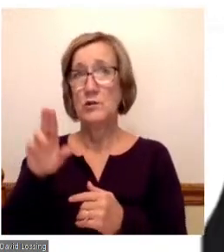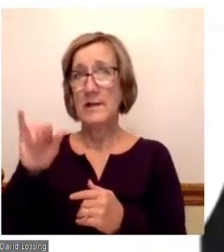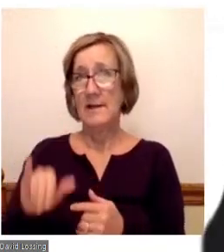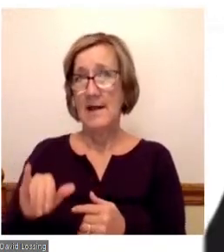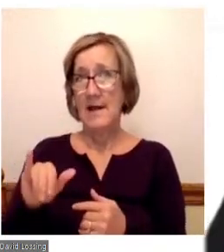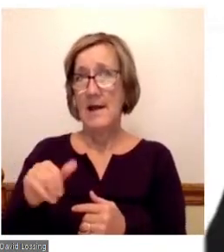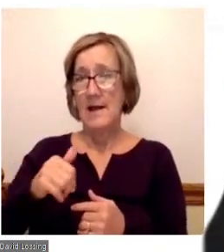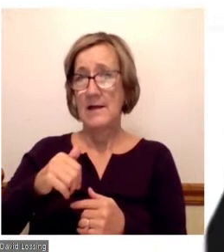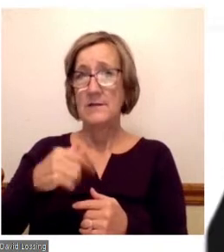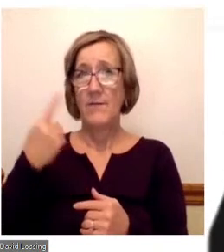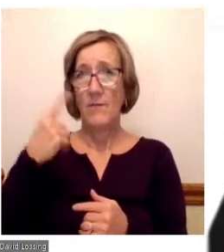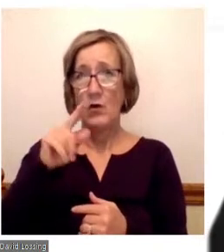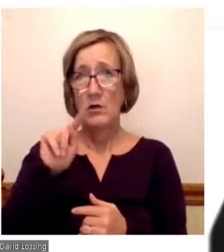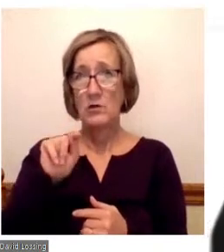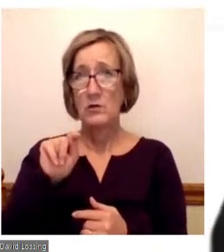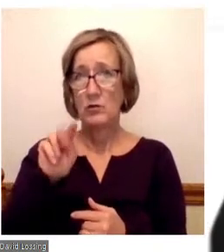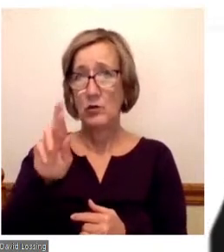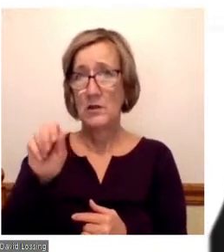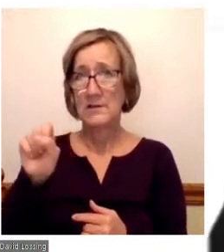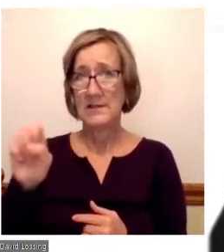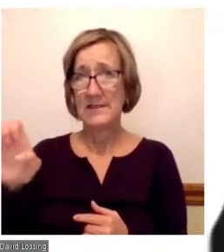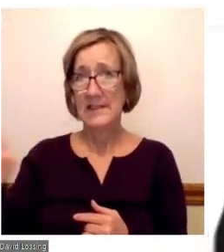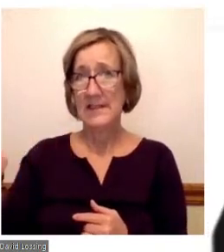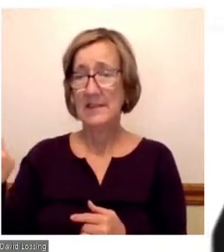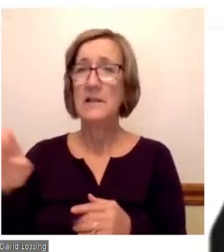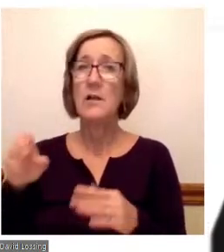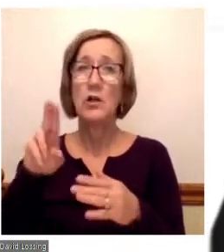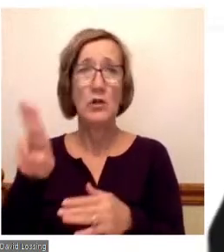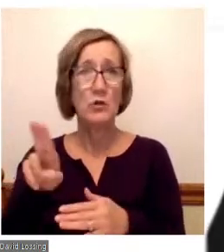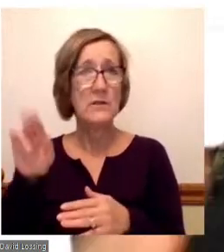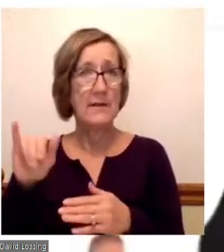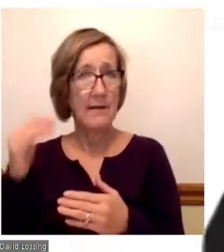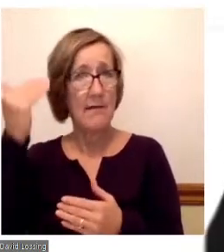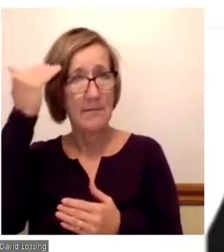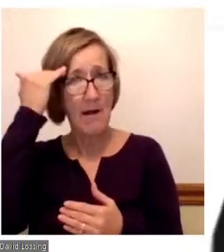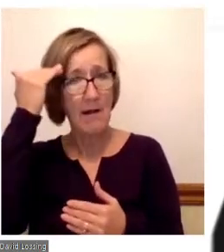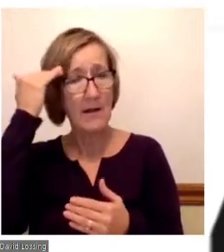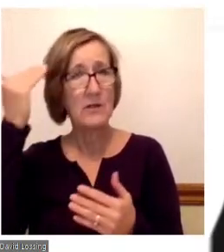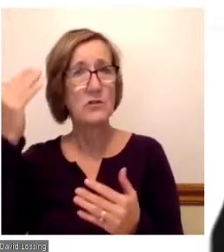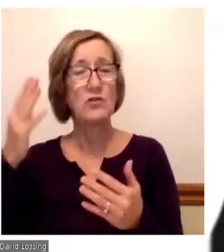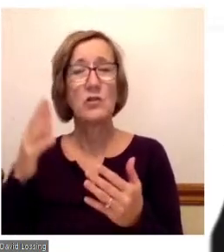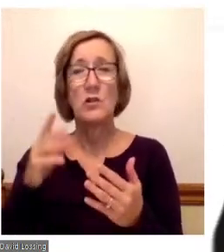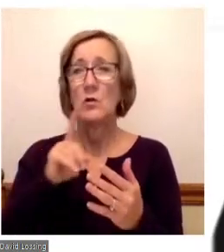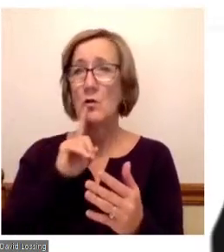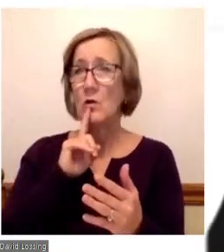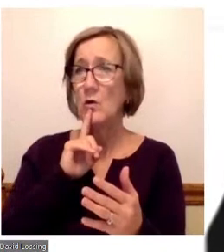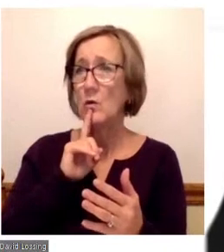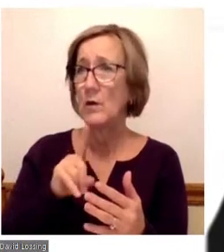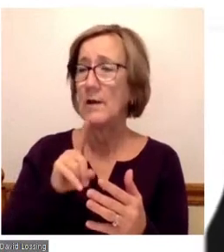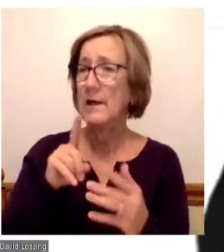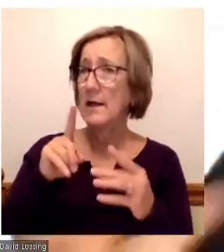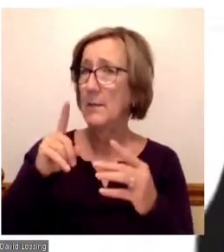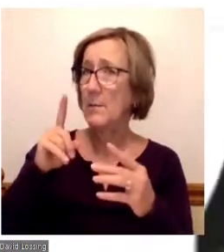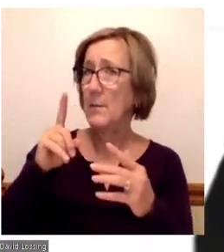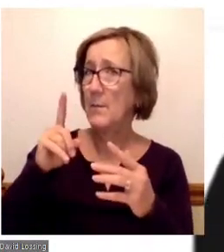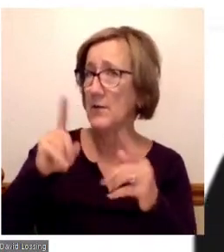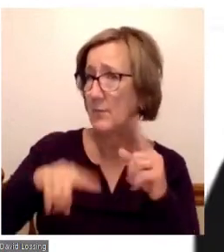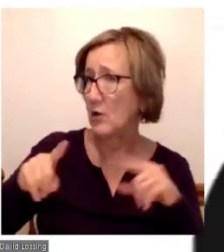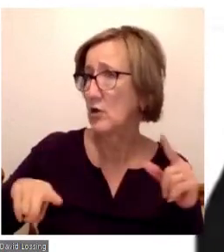to have new policies on campus that we can hopefully enforce to really diverse the student population. Because